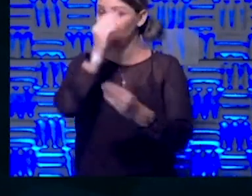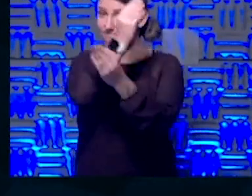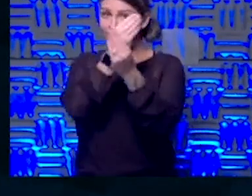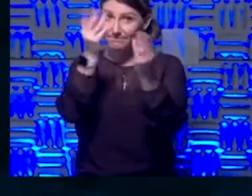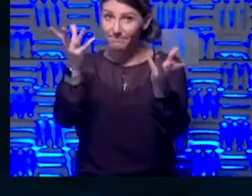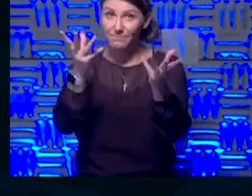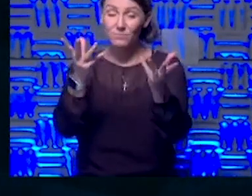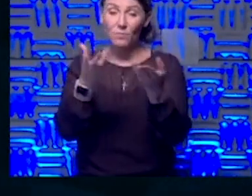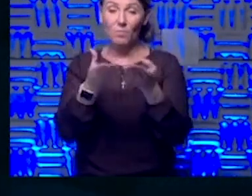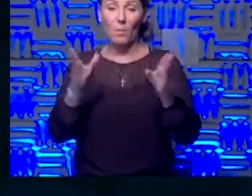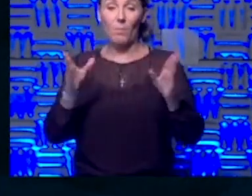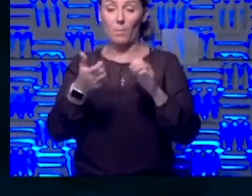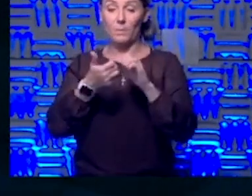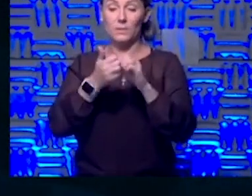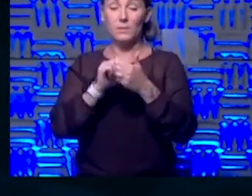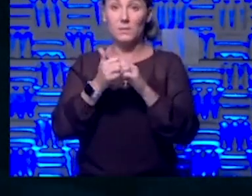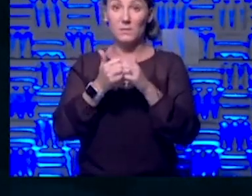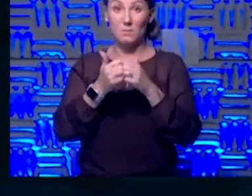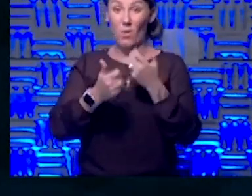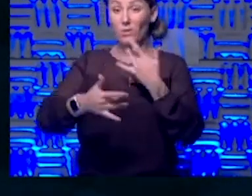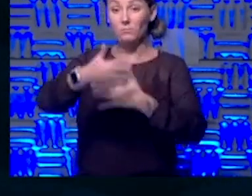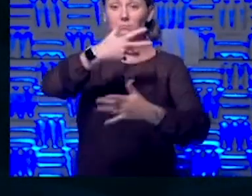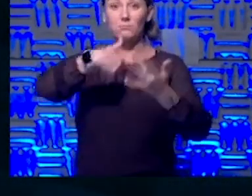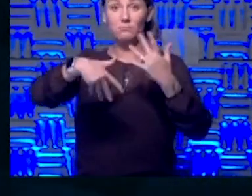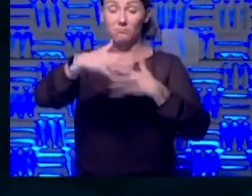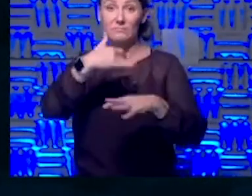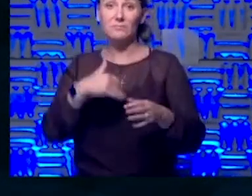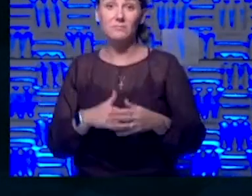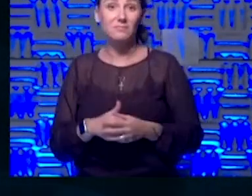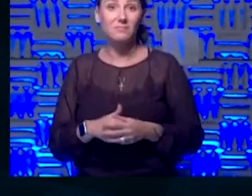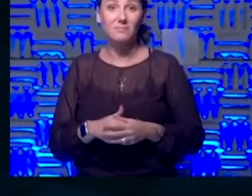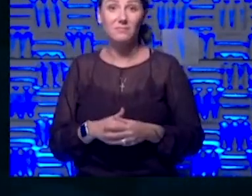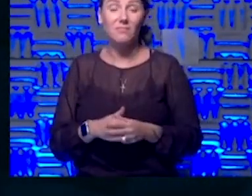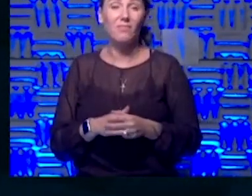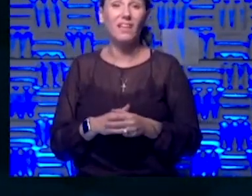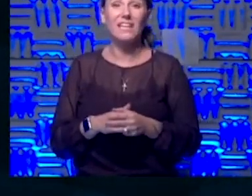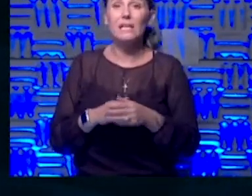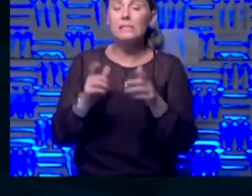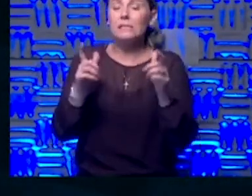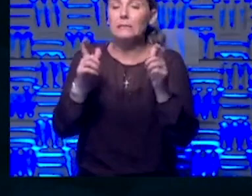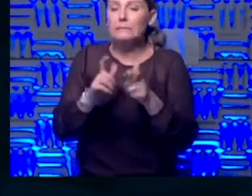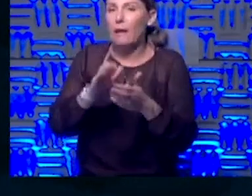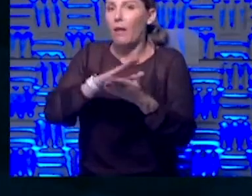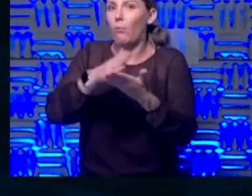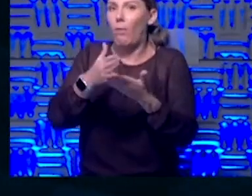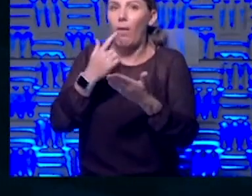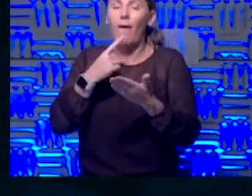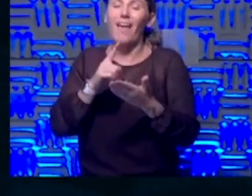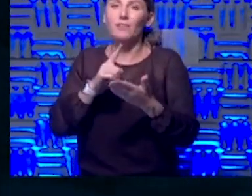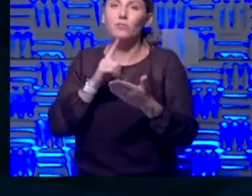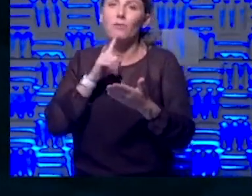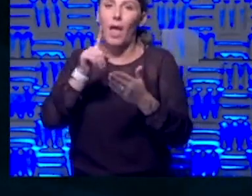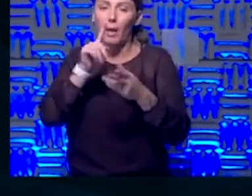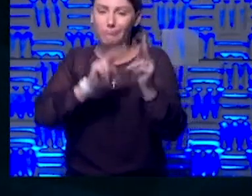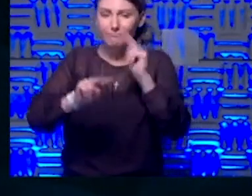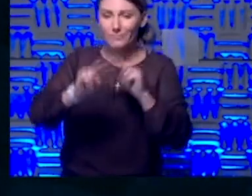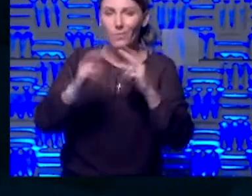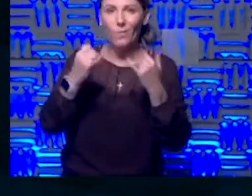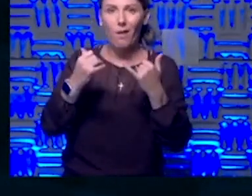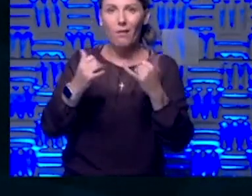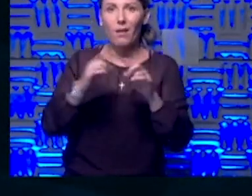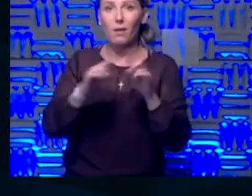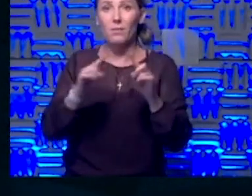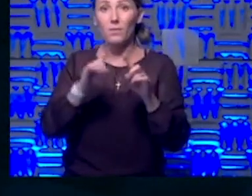sports gatherings like that is a tiny amount. In fact, I'm looking at it right now and there's only been